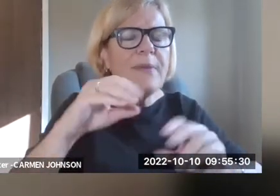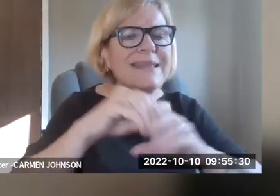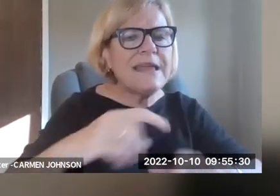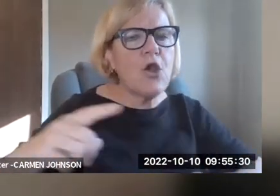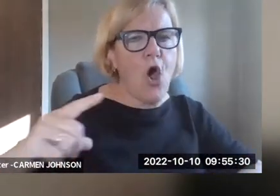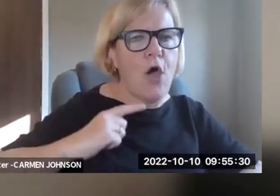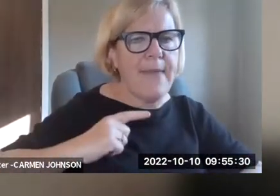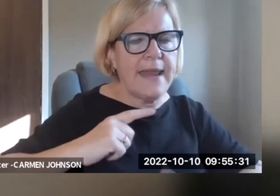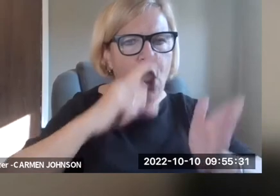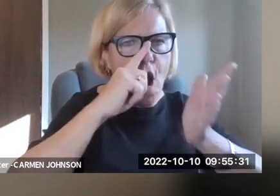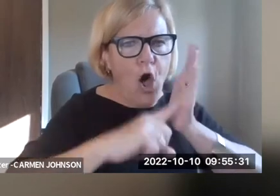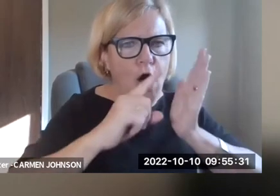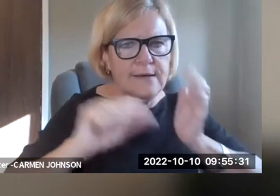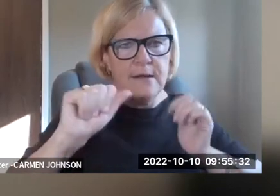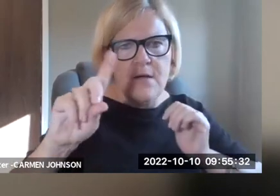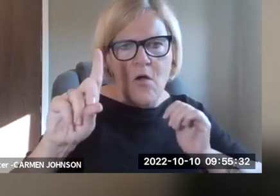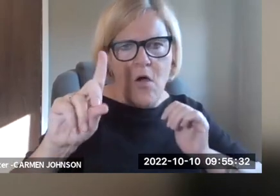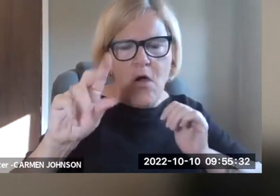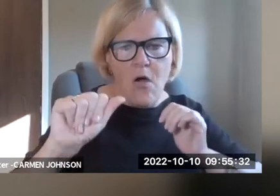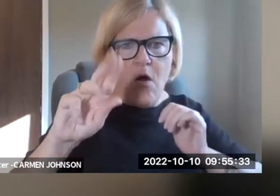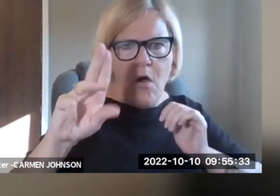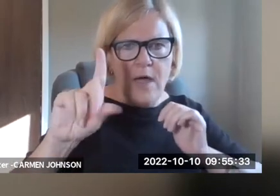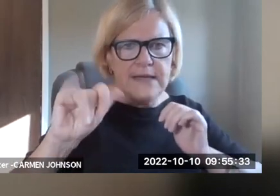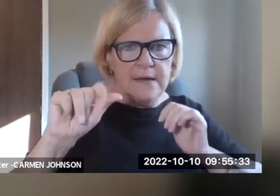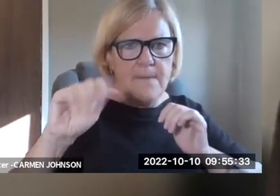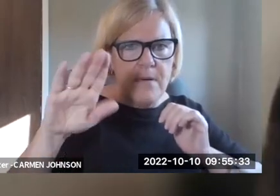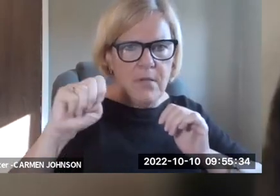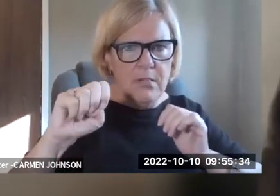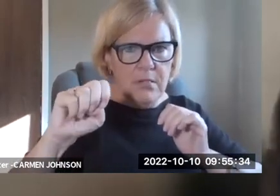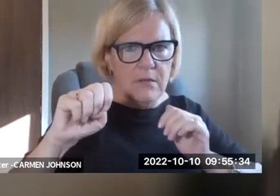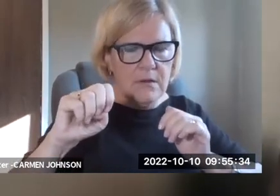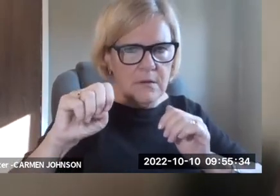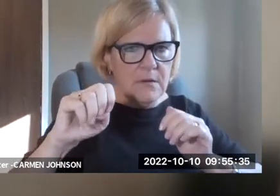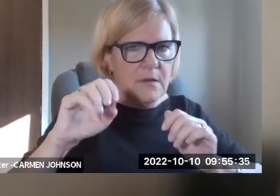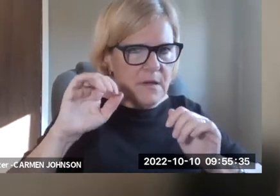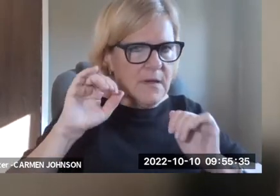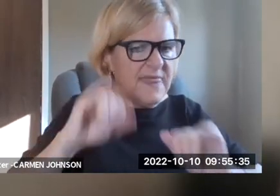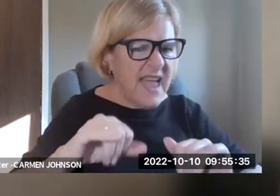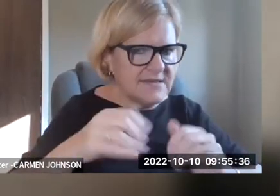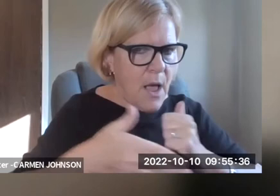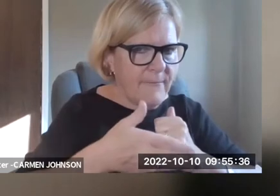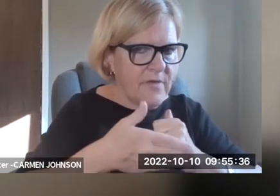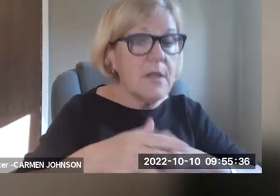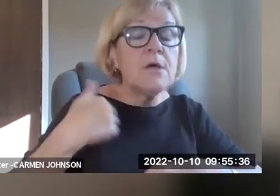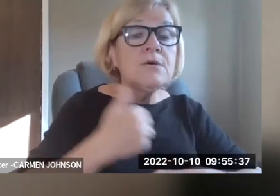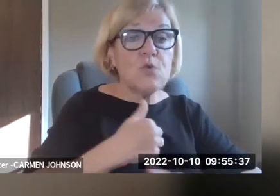logged out, well, then that suggests that people are not using them the way they should. And so you've, you've built in an automatic audible